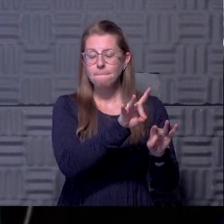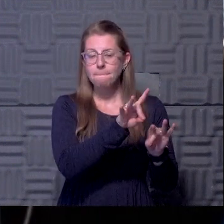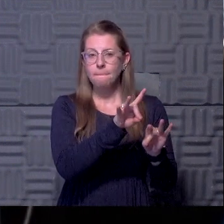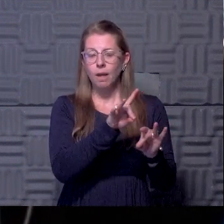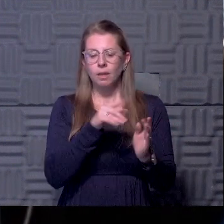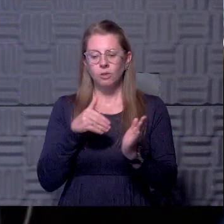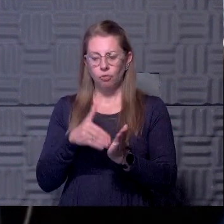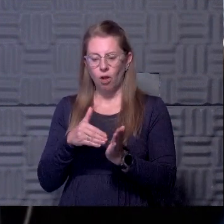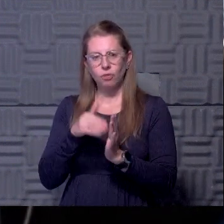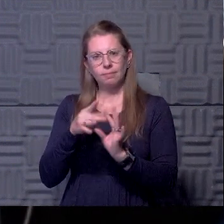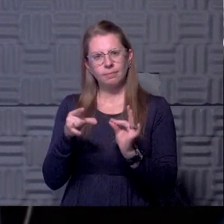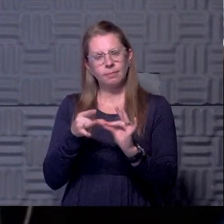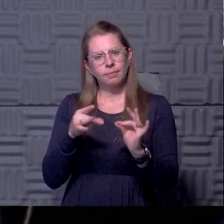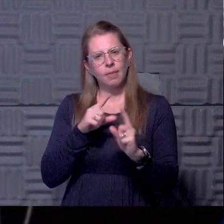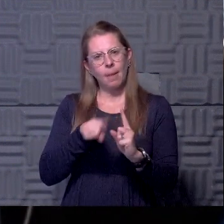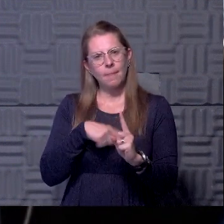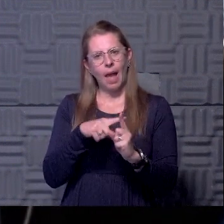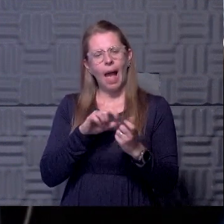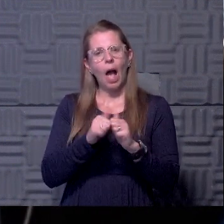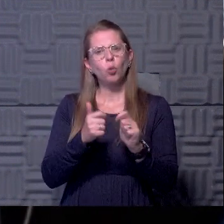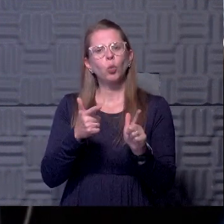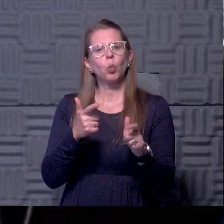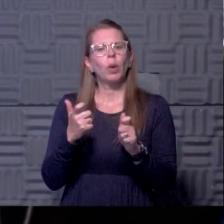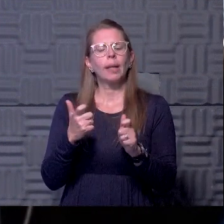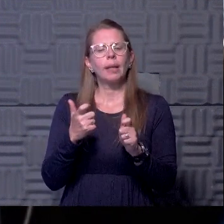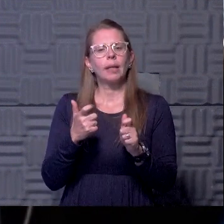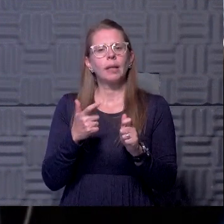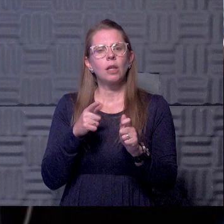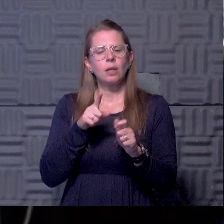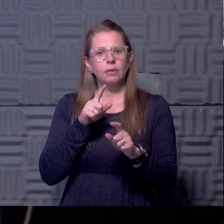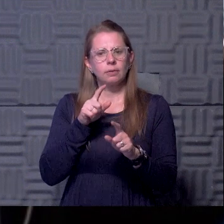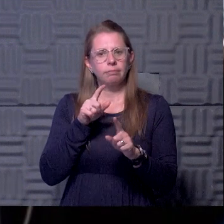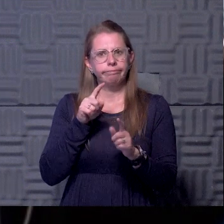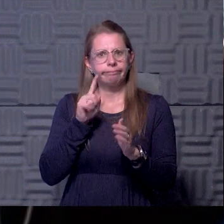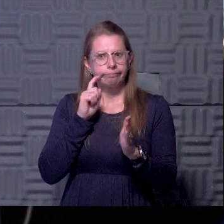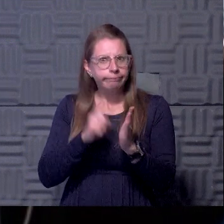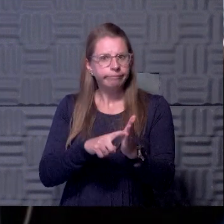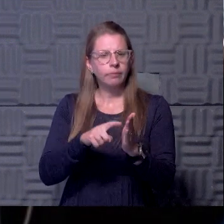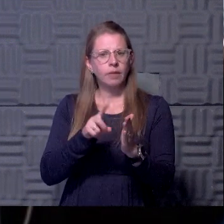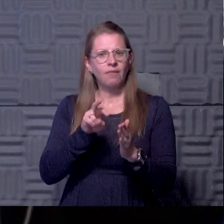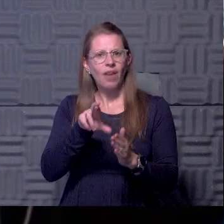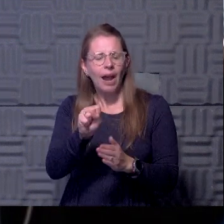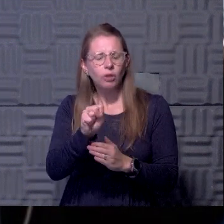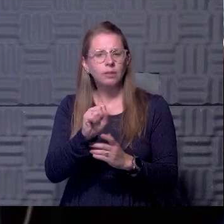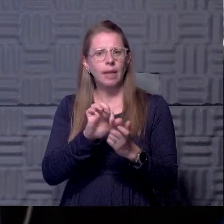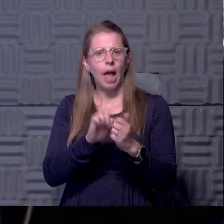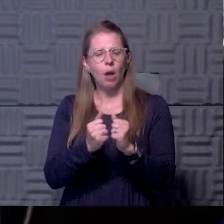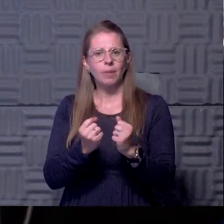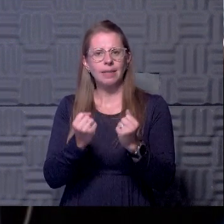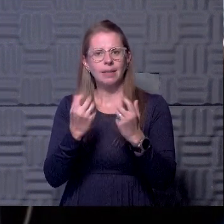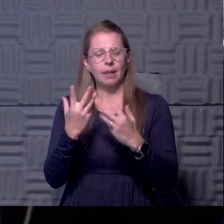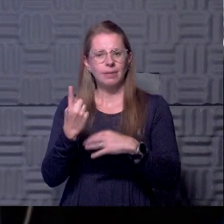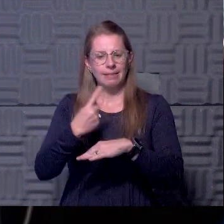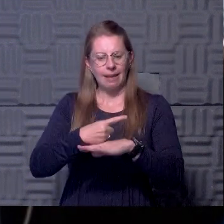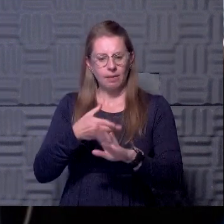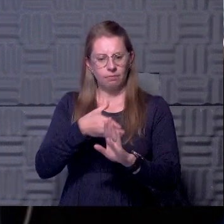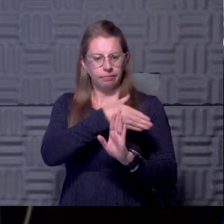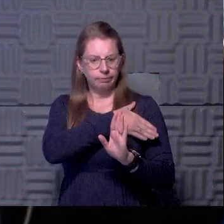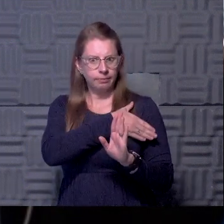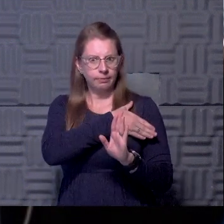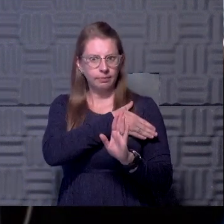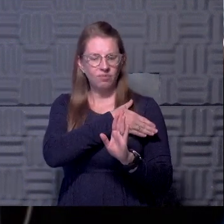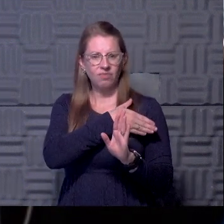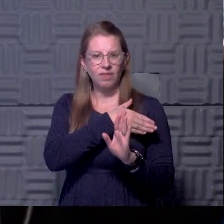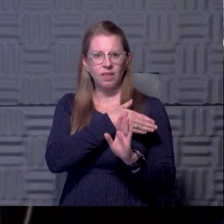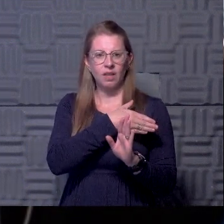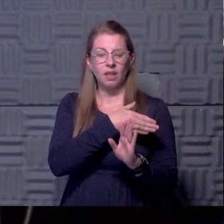doctor was, was talking about how quickly you can detect, you know, virus in somebody, how many days prior to symptoms. And those